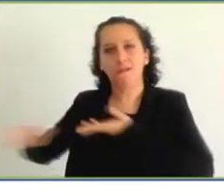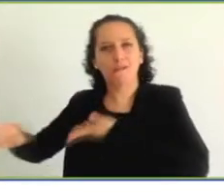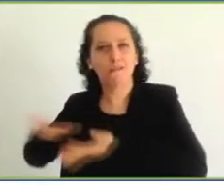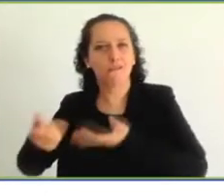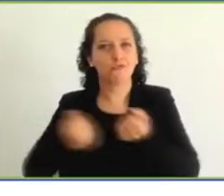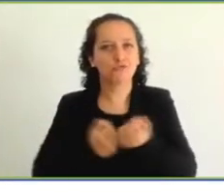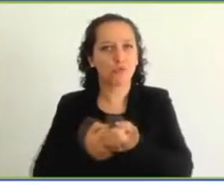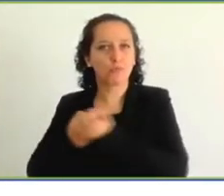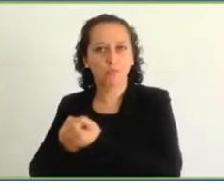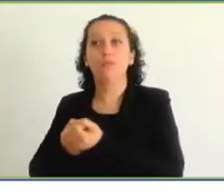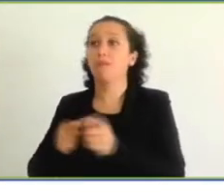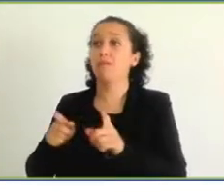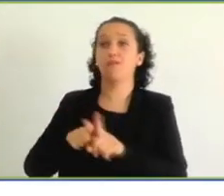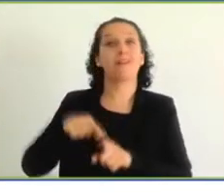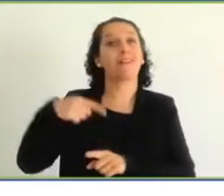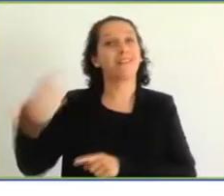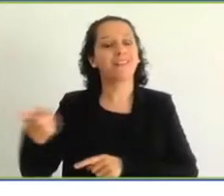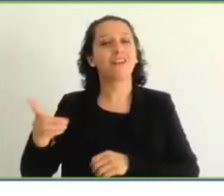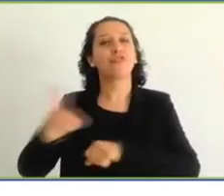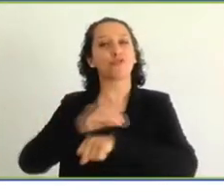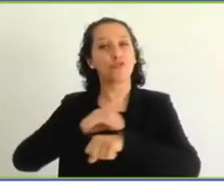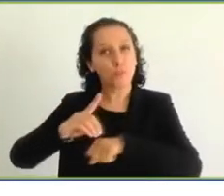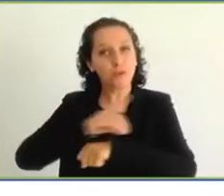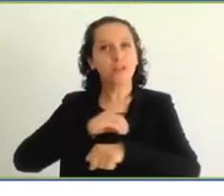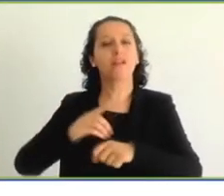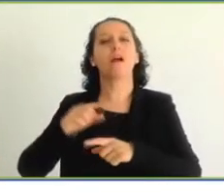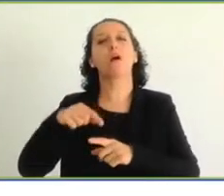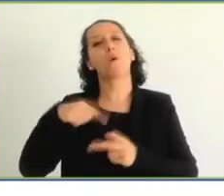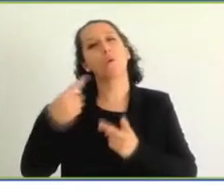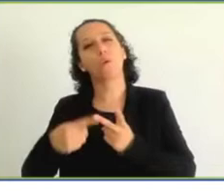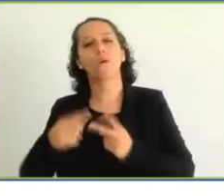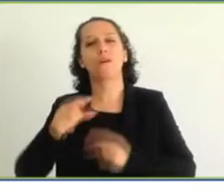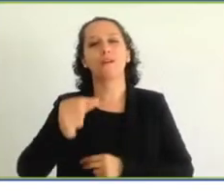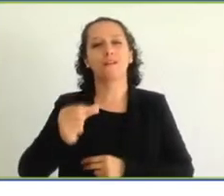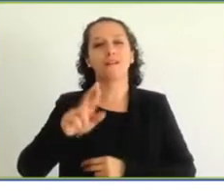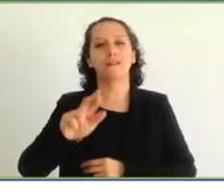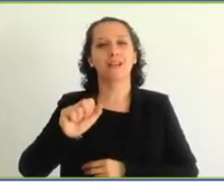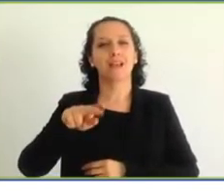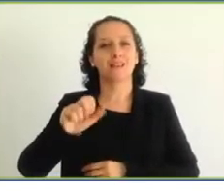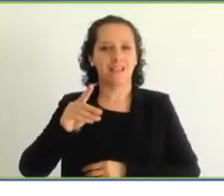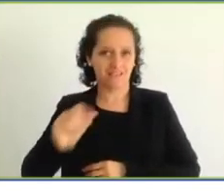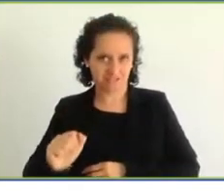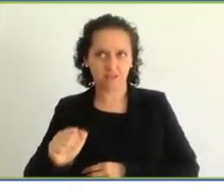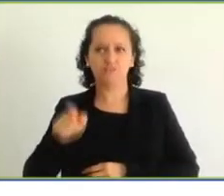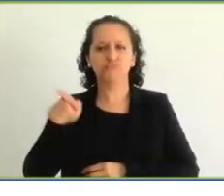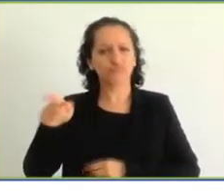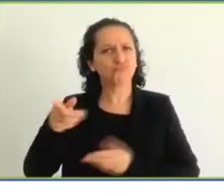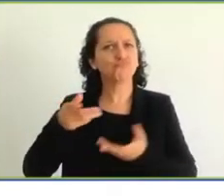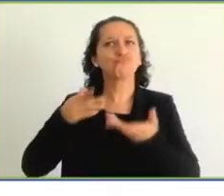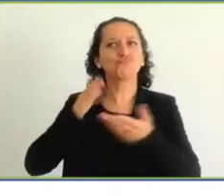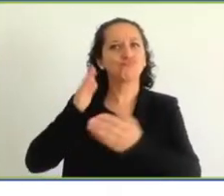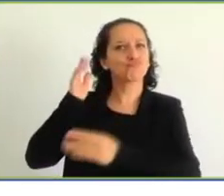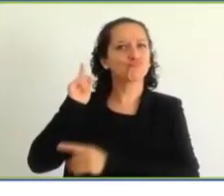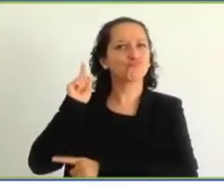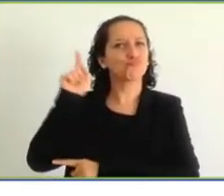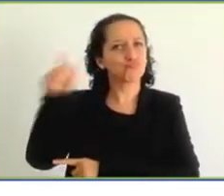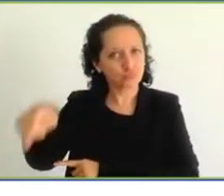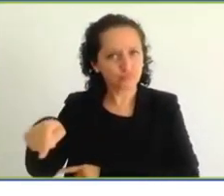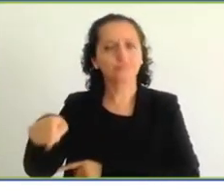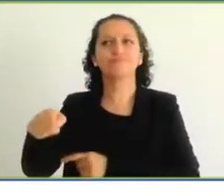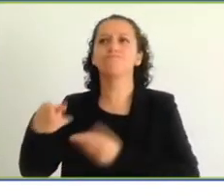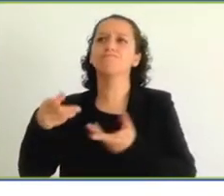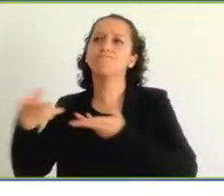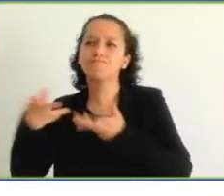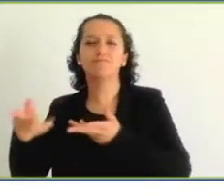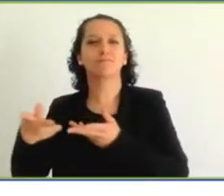Ruth Spencer and myself came back from Antigua and Barbuda to head a mission where we will assist in